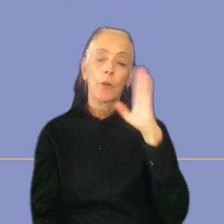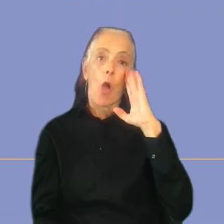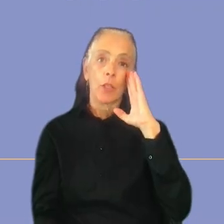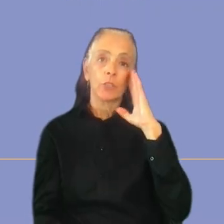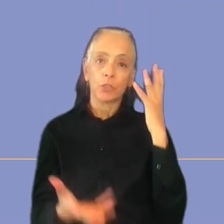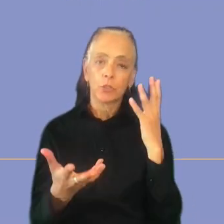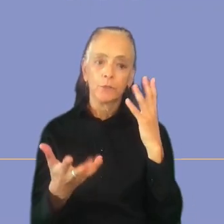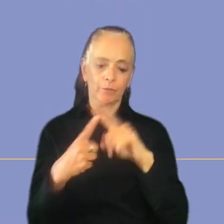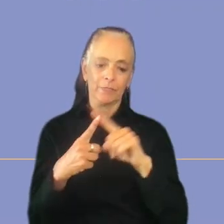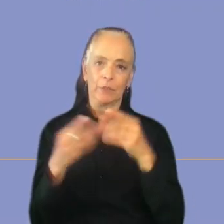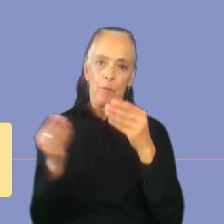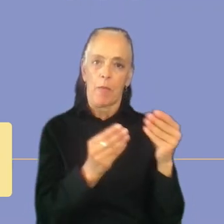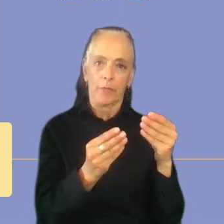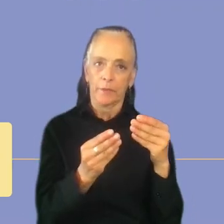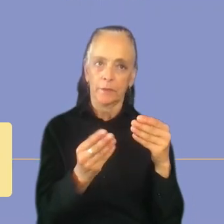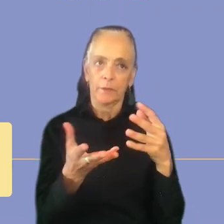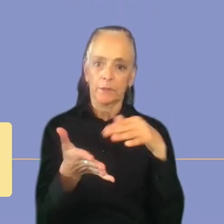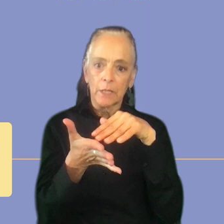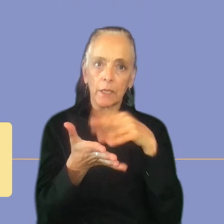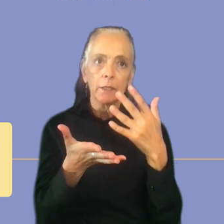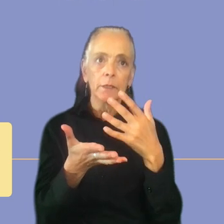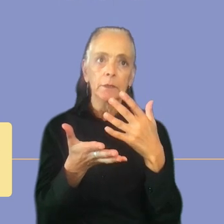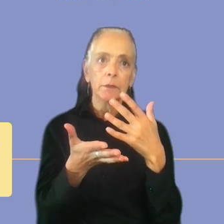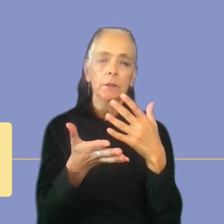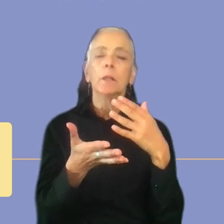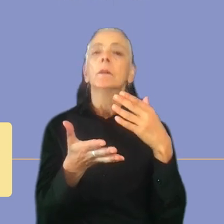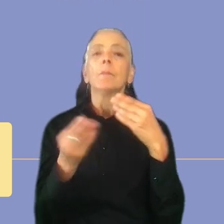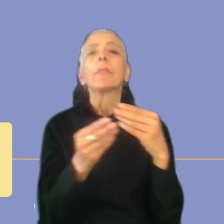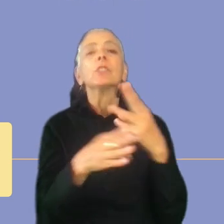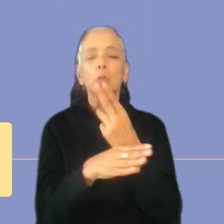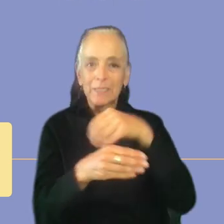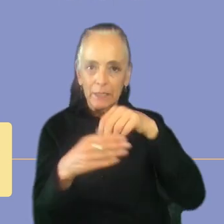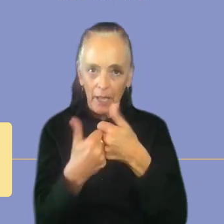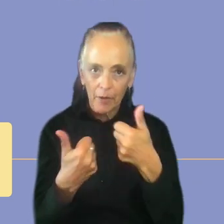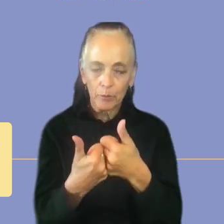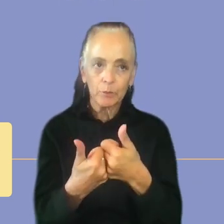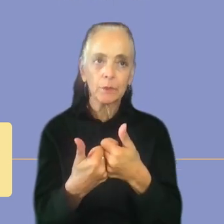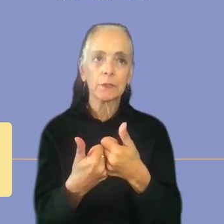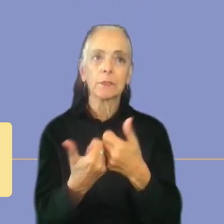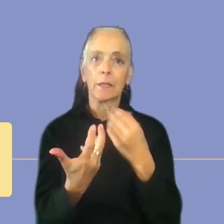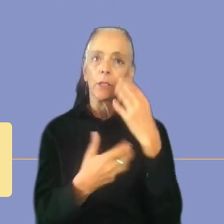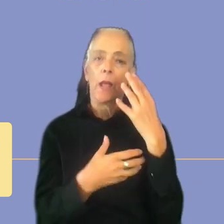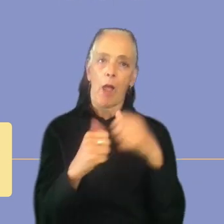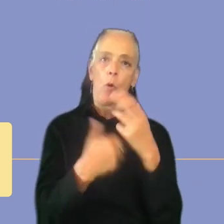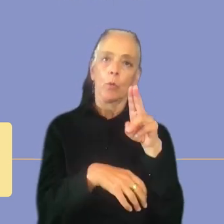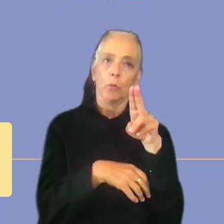methods that are used in games and how the user experience is shaped in games.